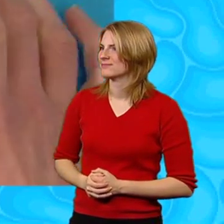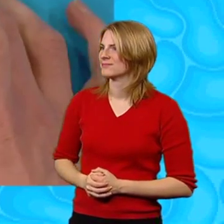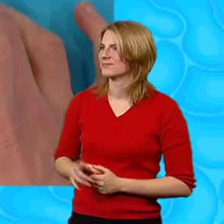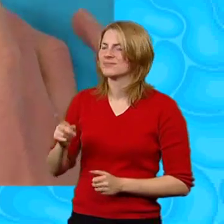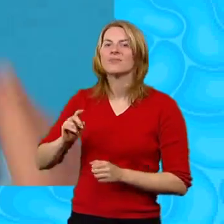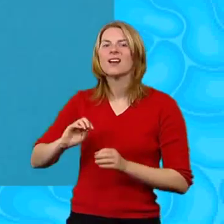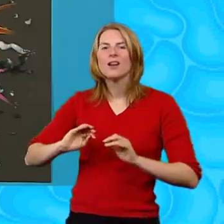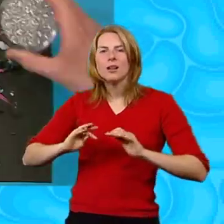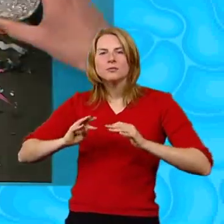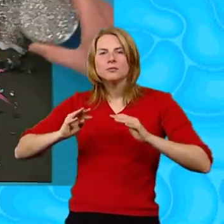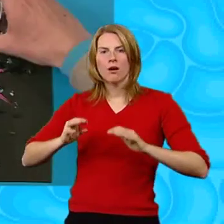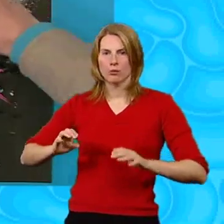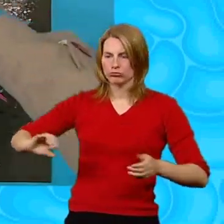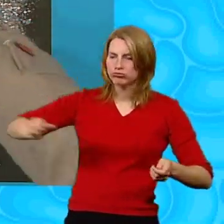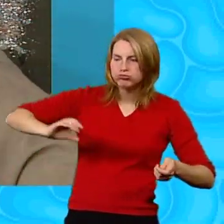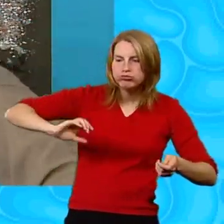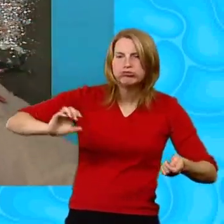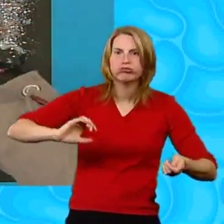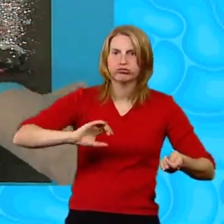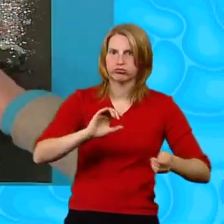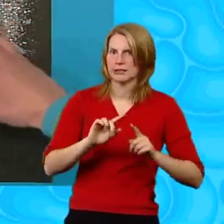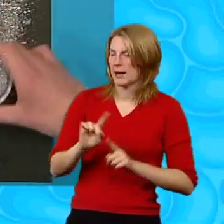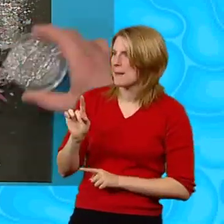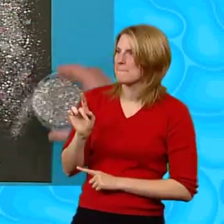Now shake some glitter over it